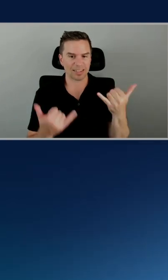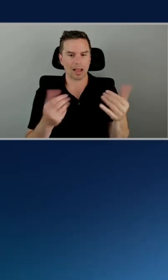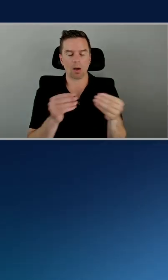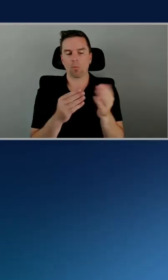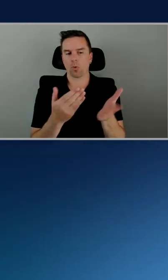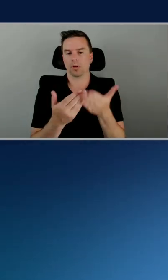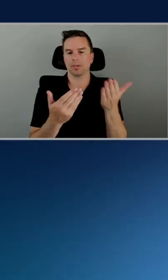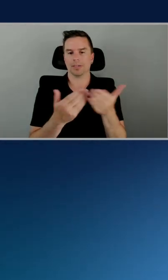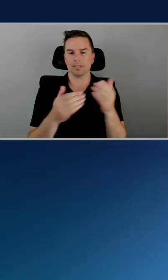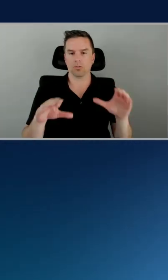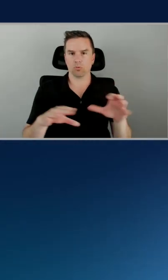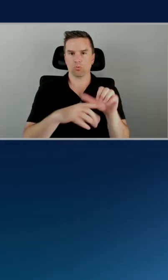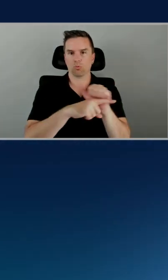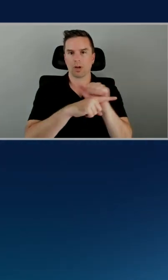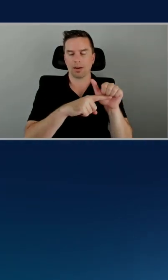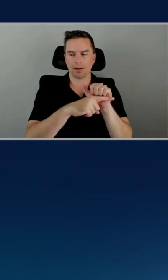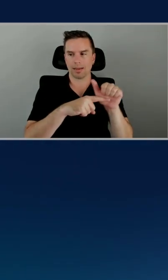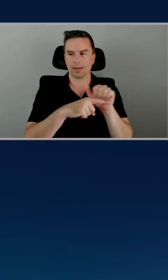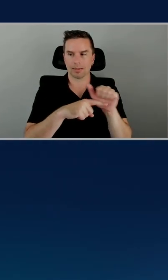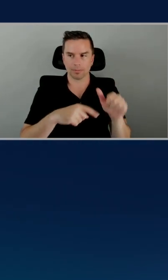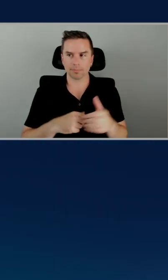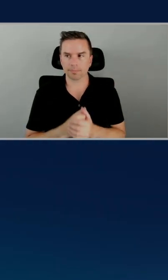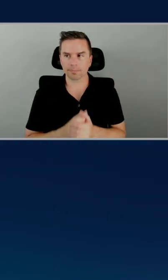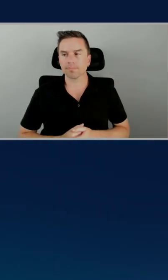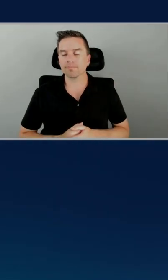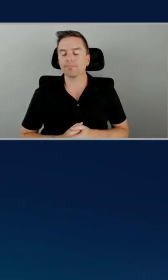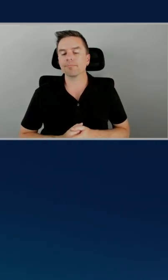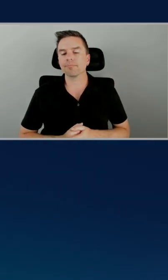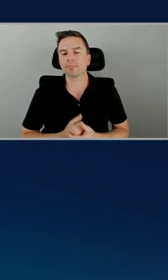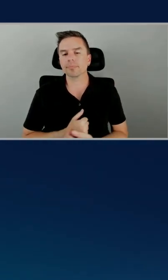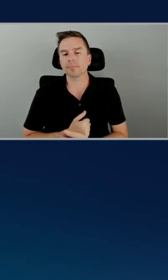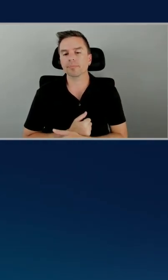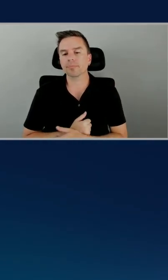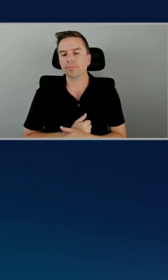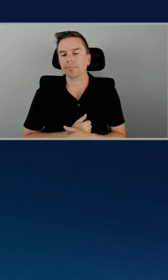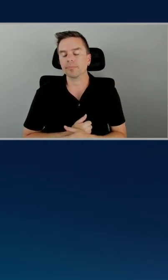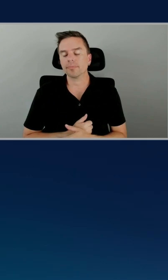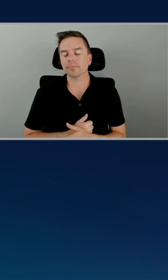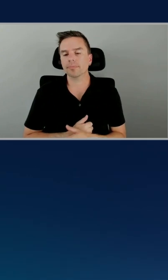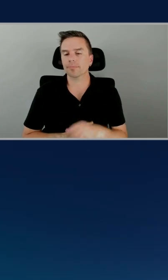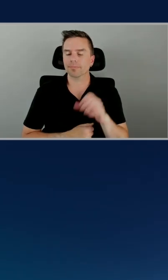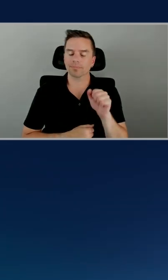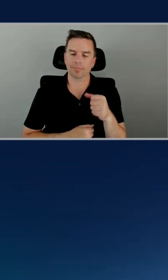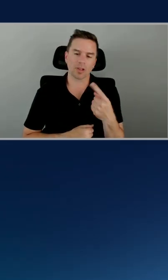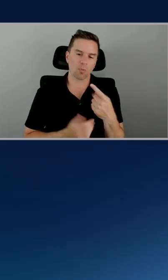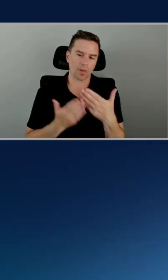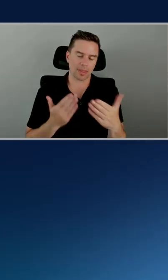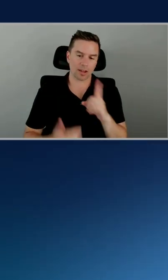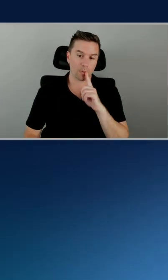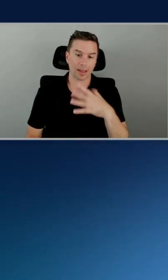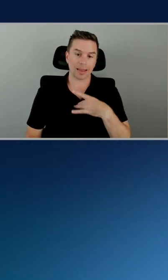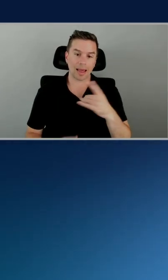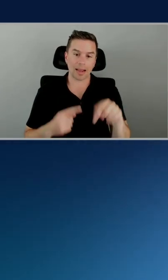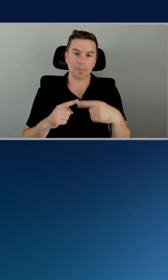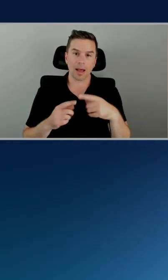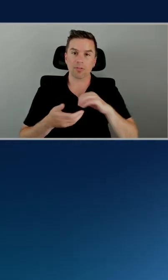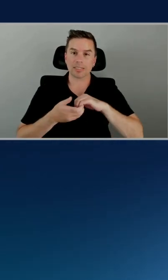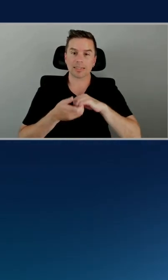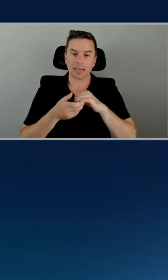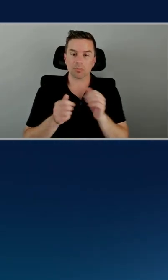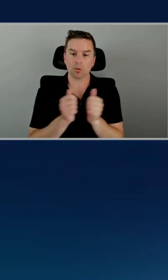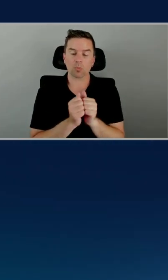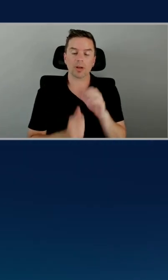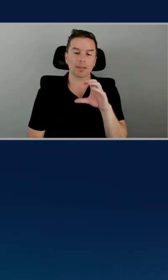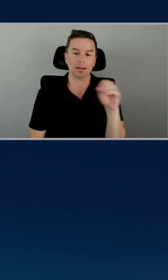influence on such models in Inferentia. Yeah. And what I really like about these engagements with companies like Monk's is that